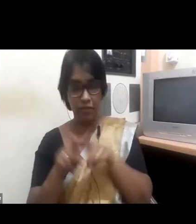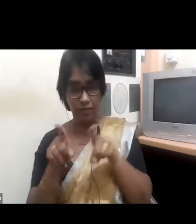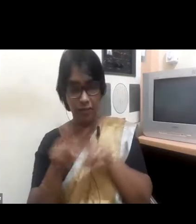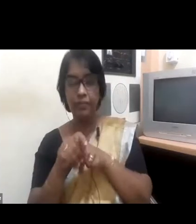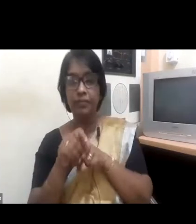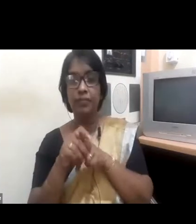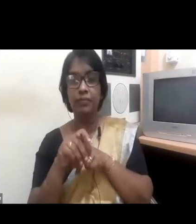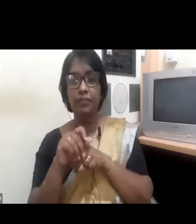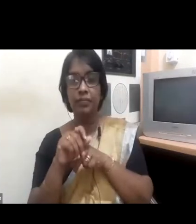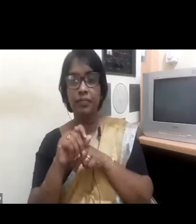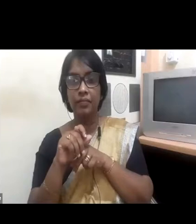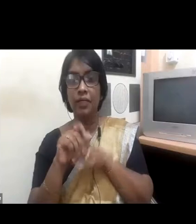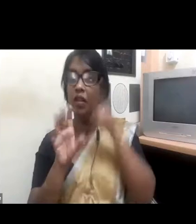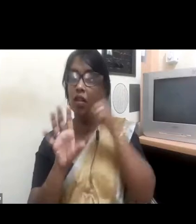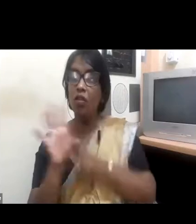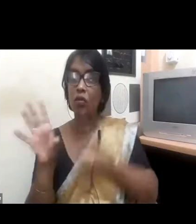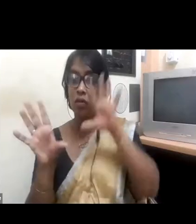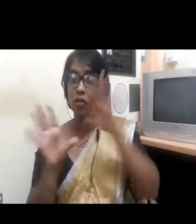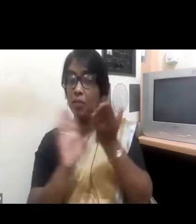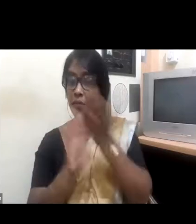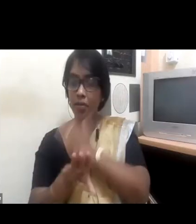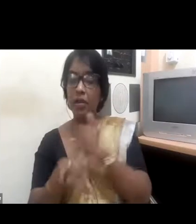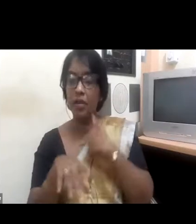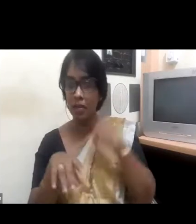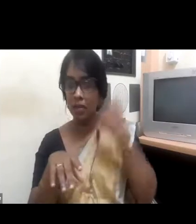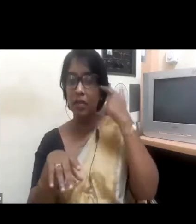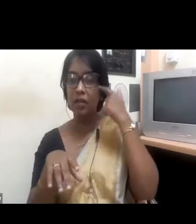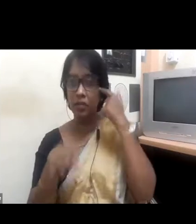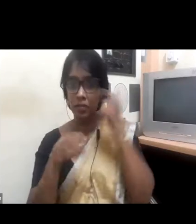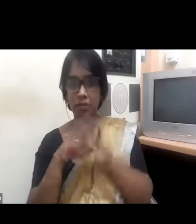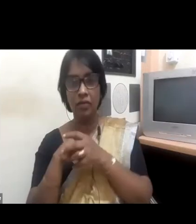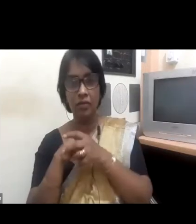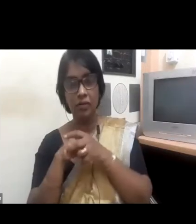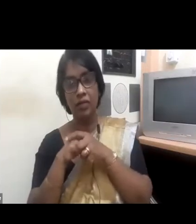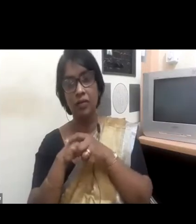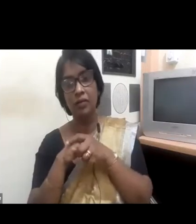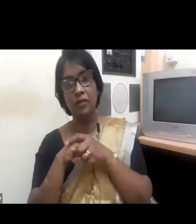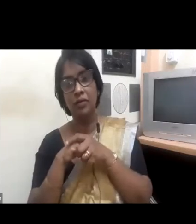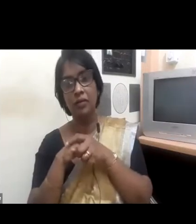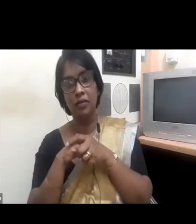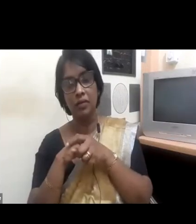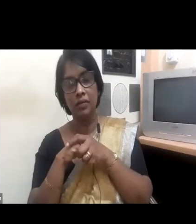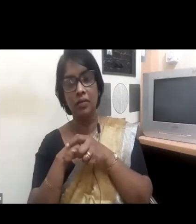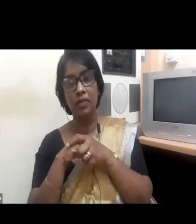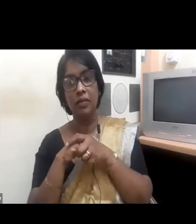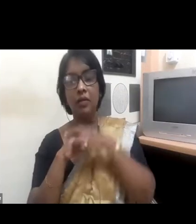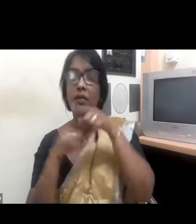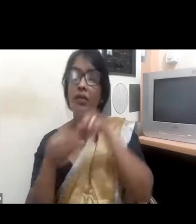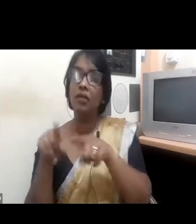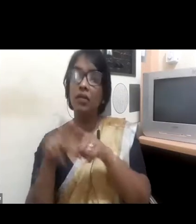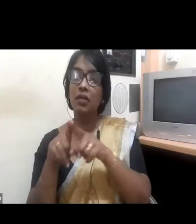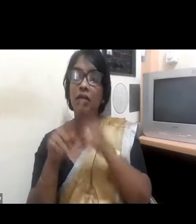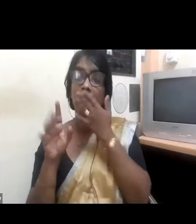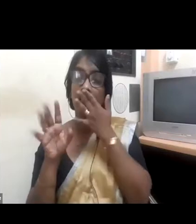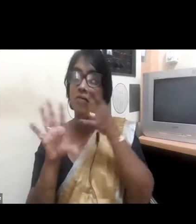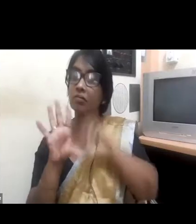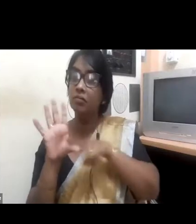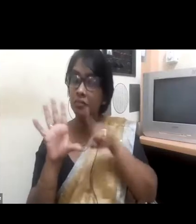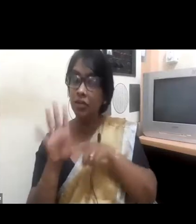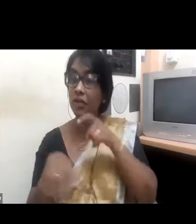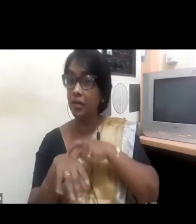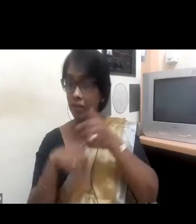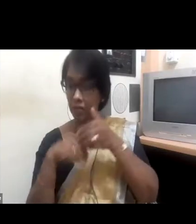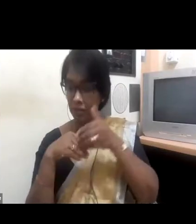back, the first exercise where all the managers are called in and as I said, there is a very elaborate